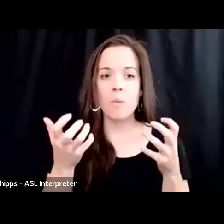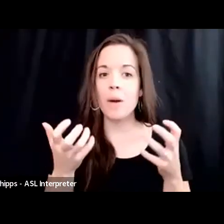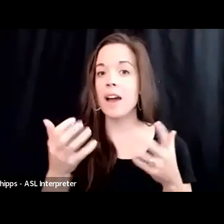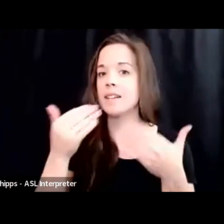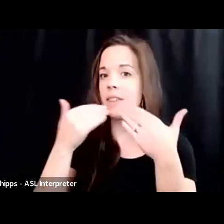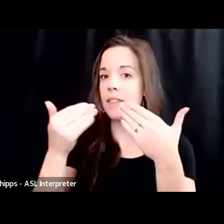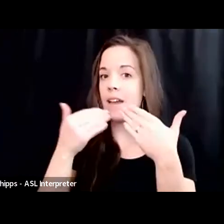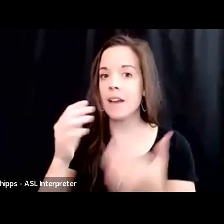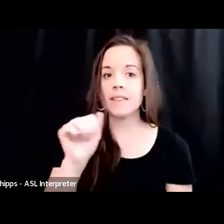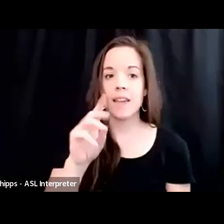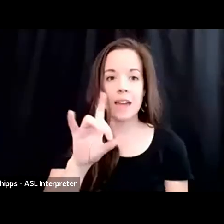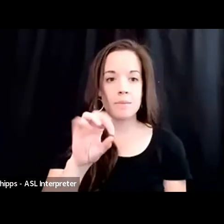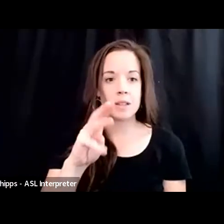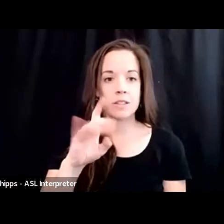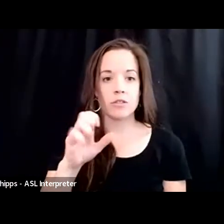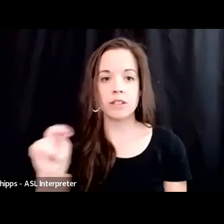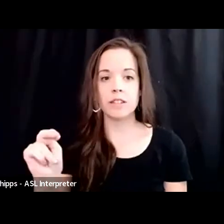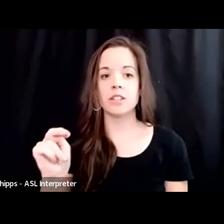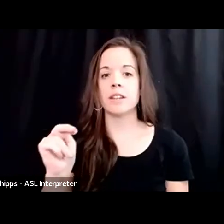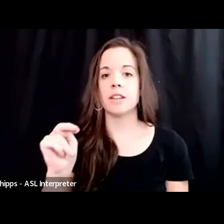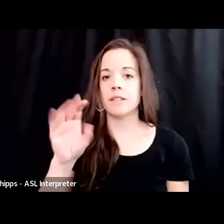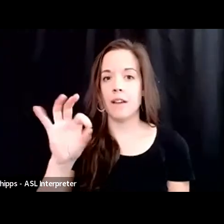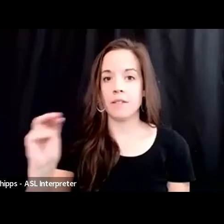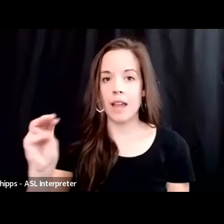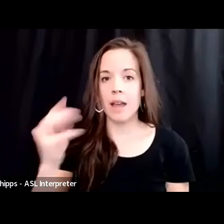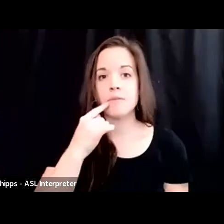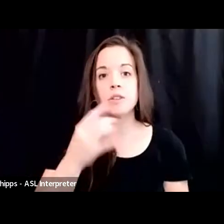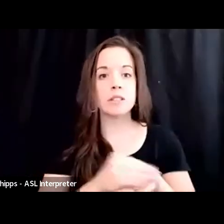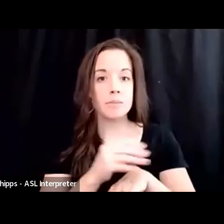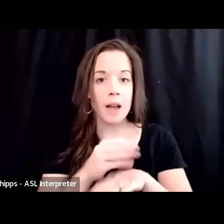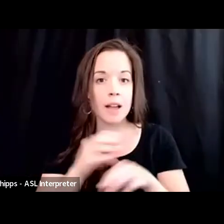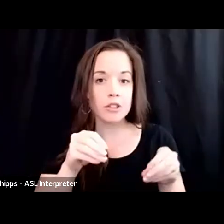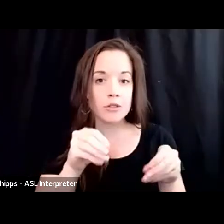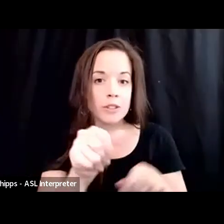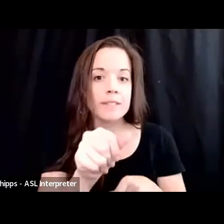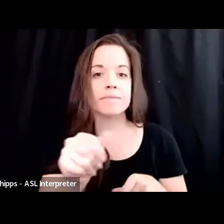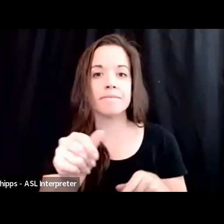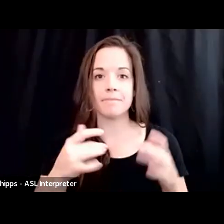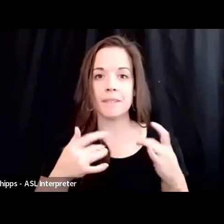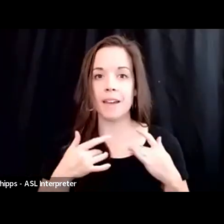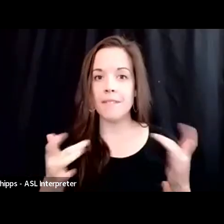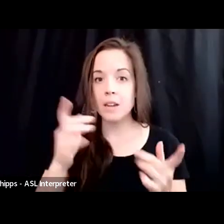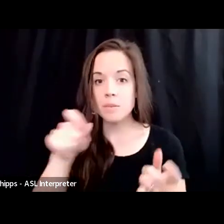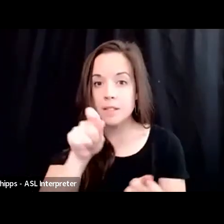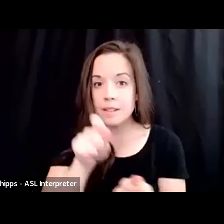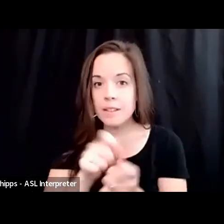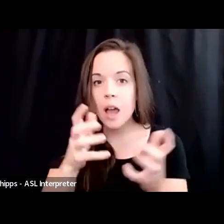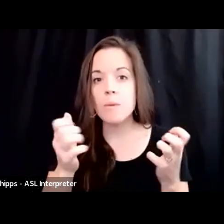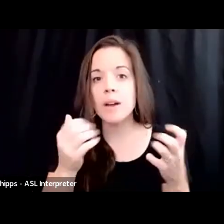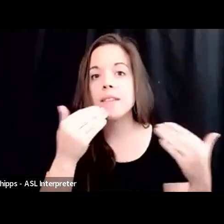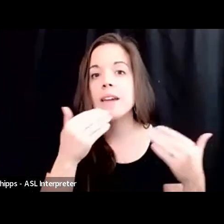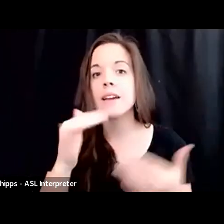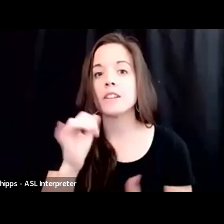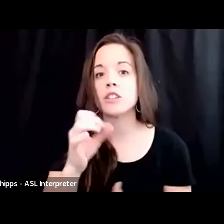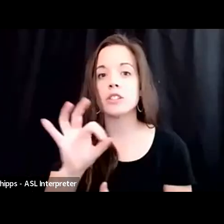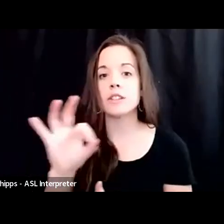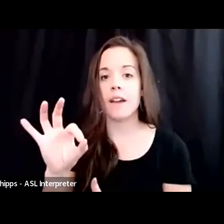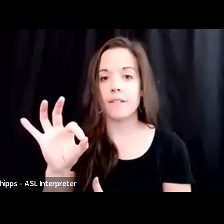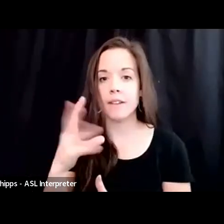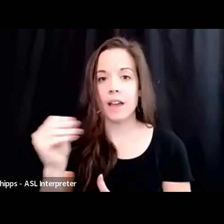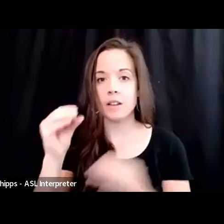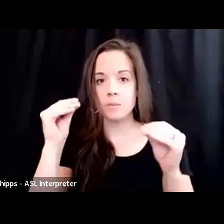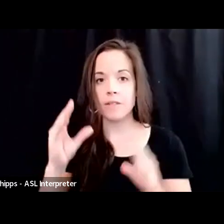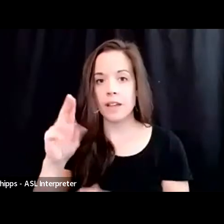administration for FNM for sponsoring the event, and in particular, I want to thank Jeff, Professor